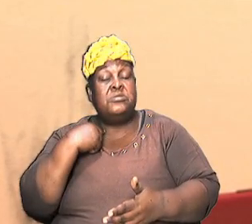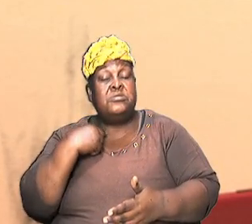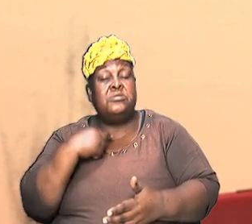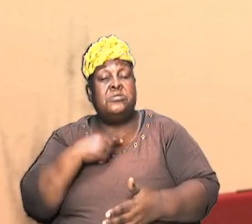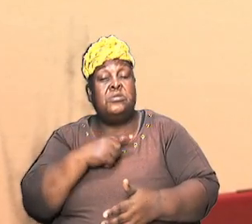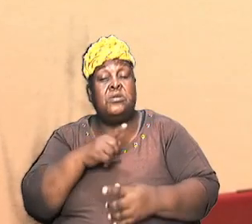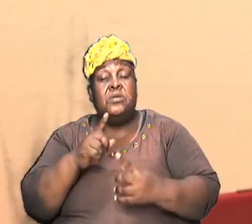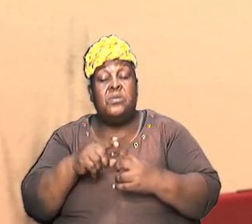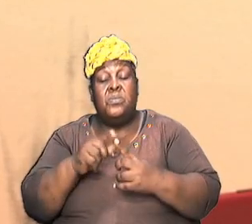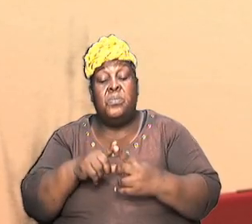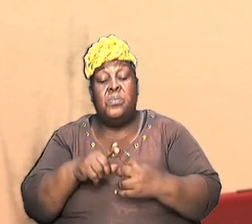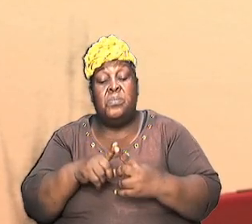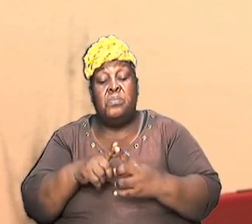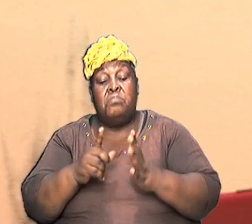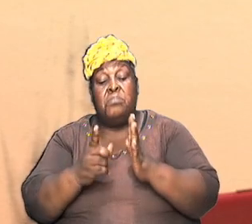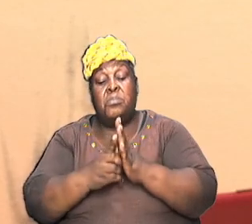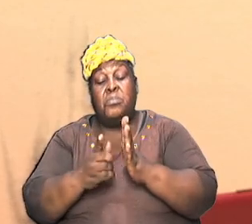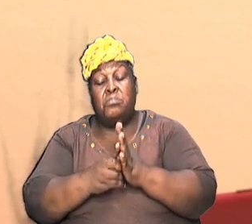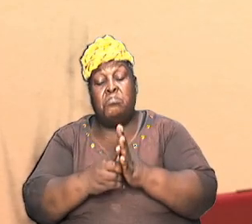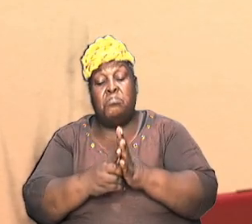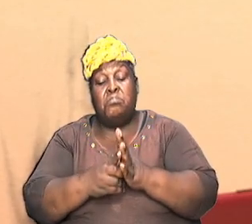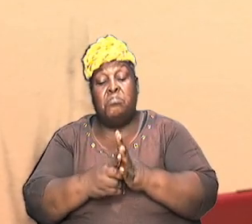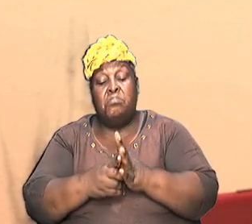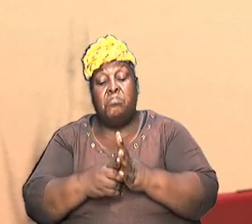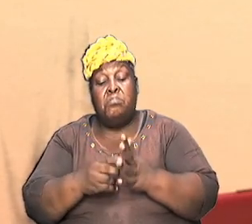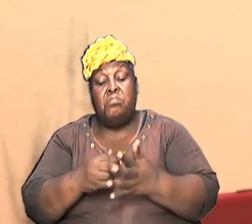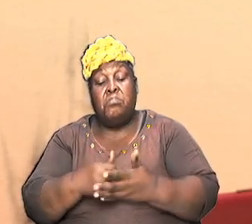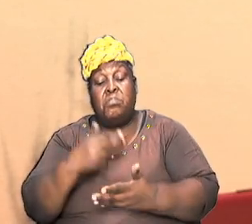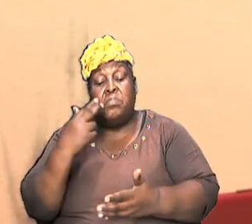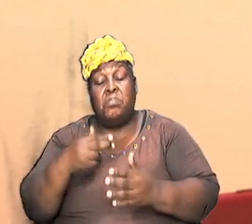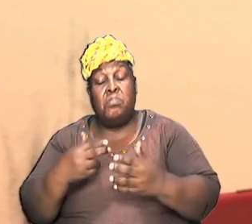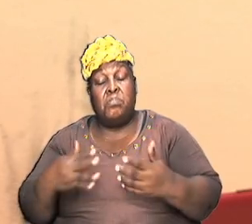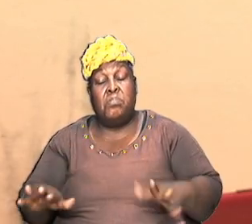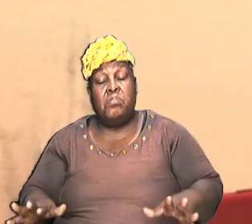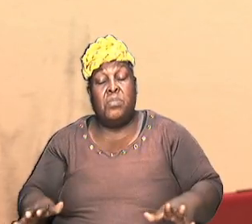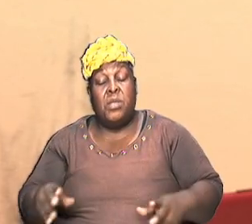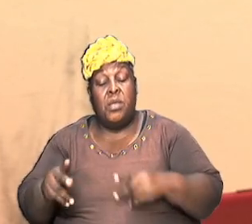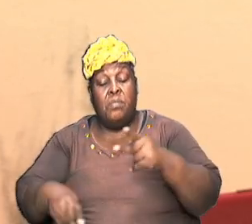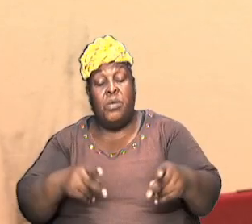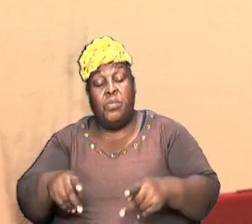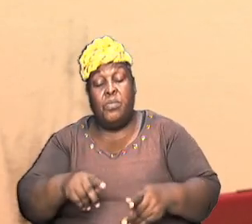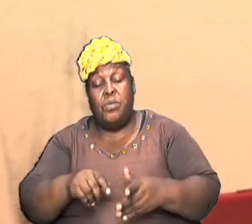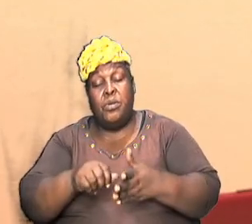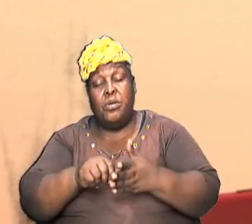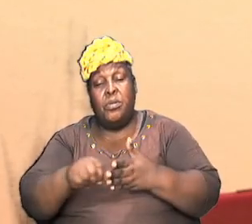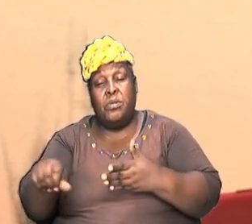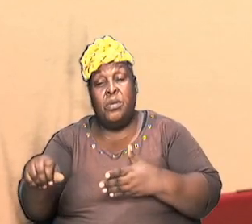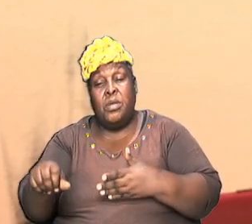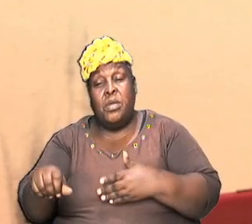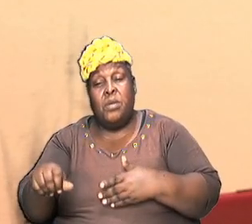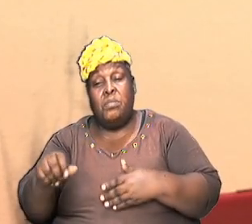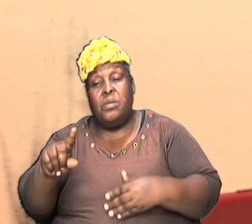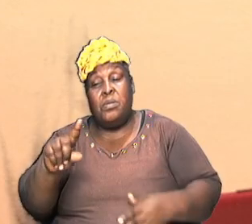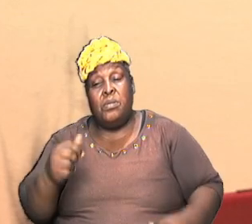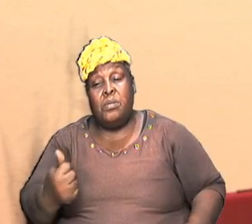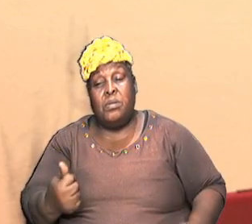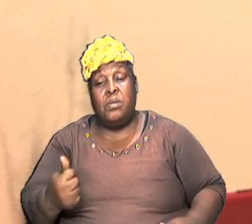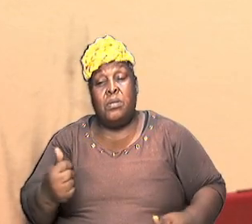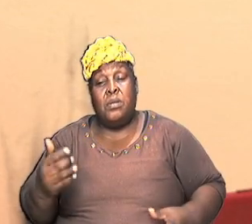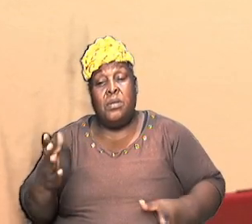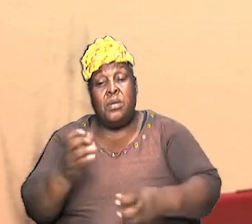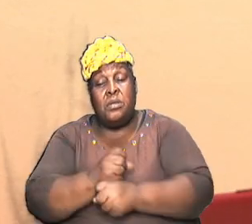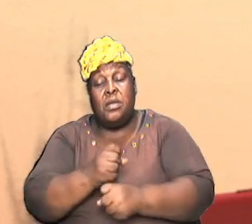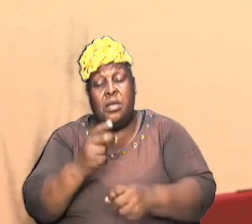here it was that before the law came when people were told to pay tithes so that the tithes could take care of the house